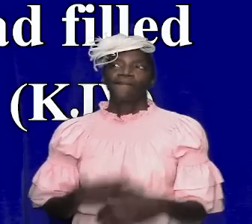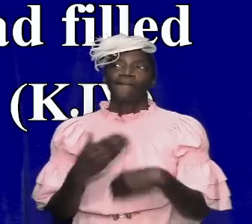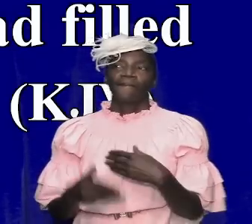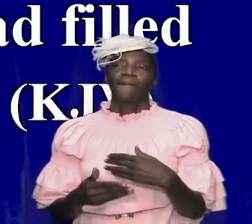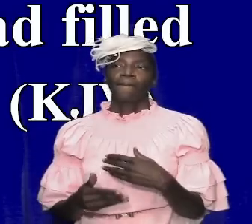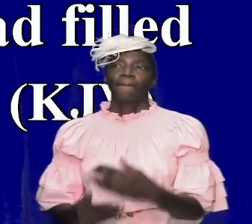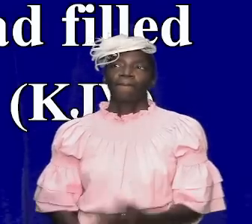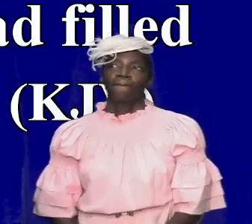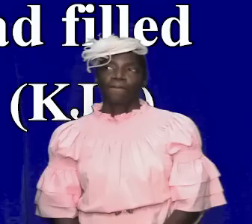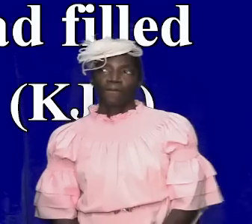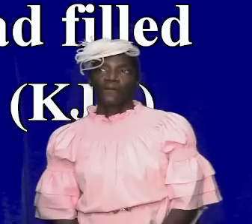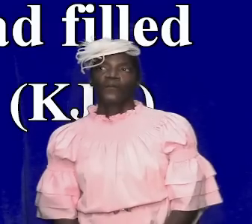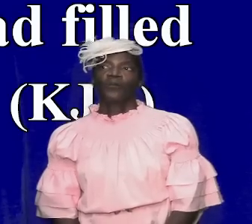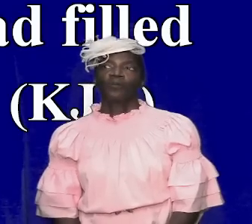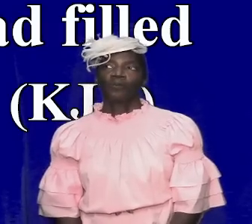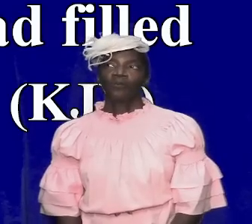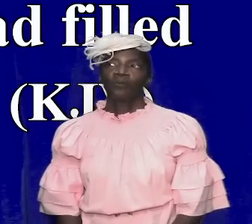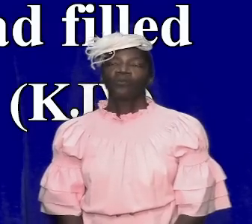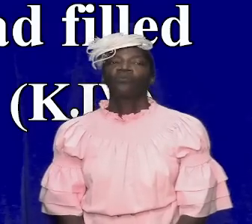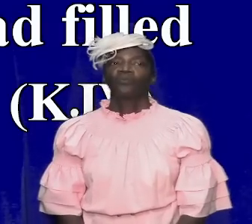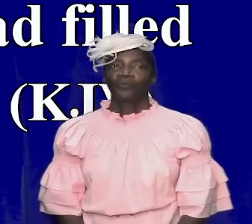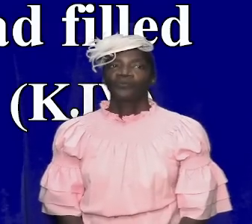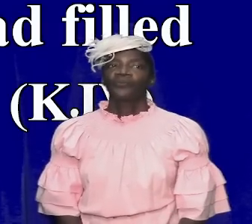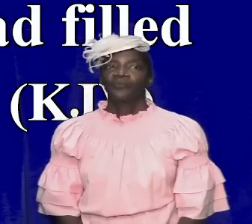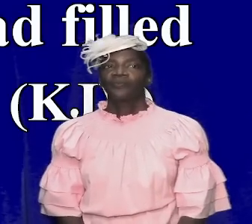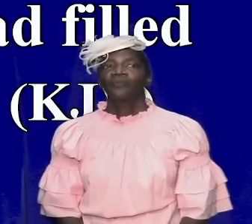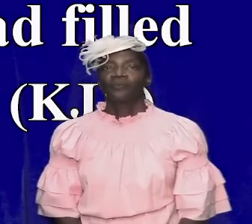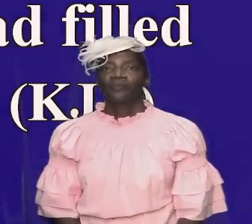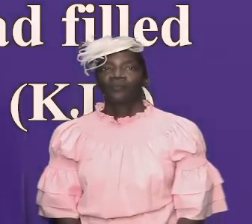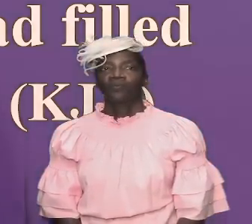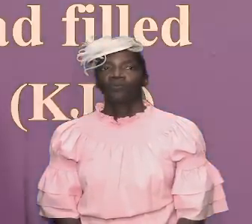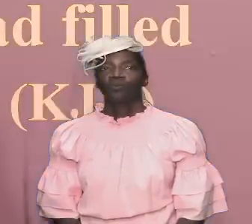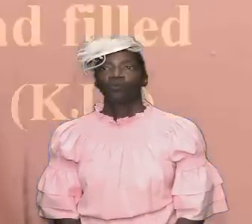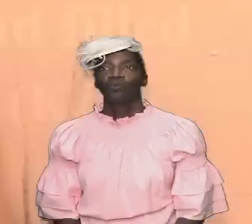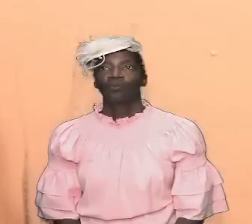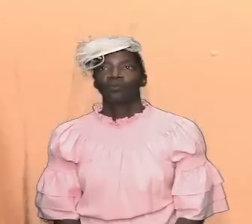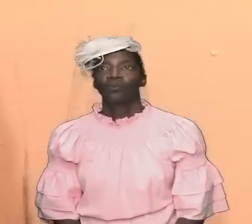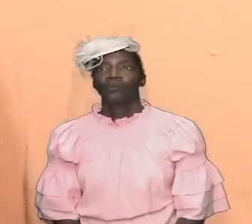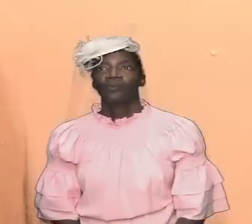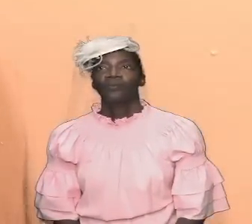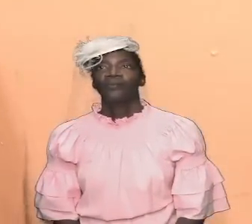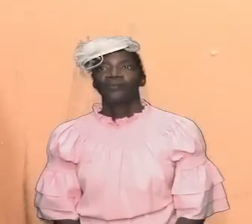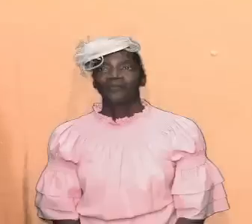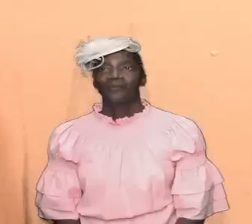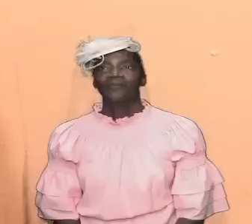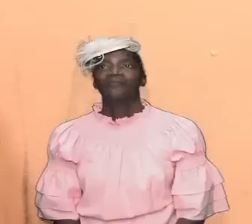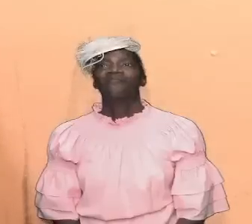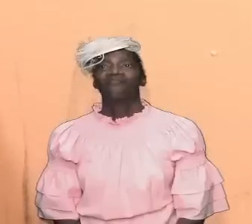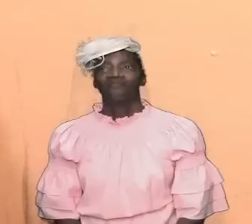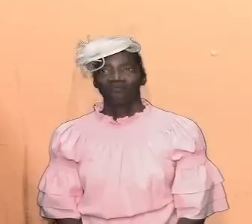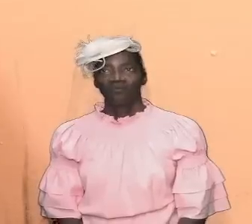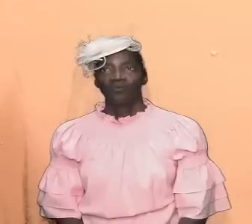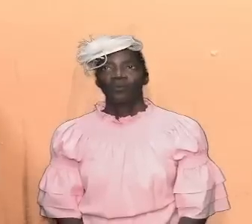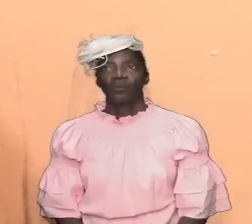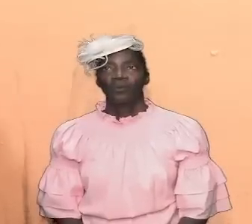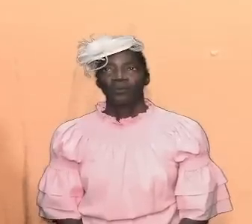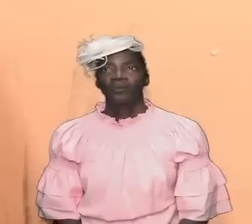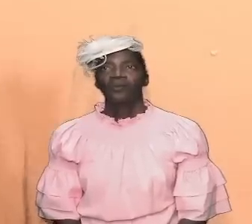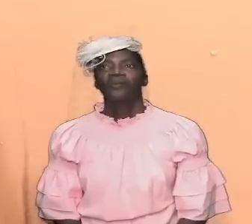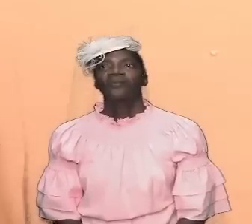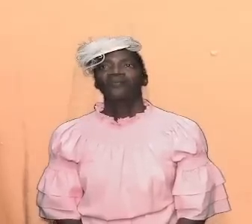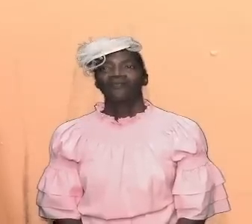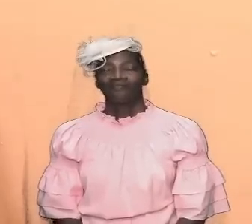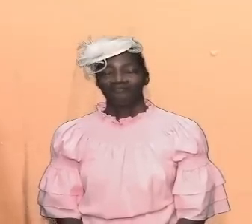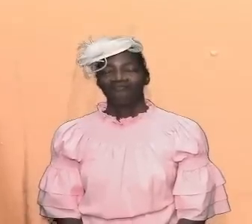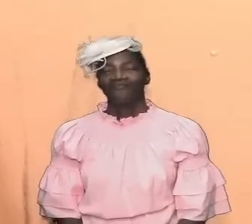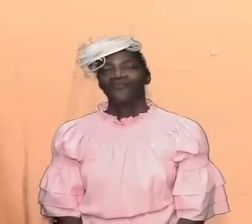tabernacle after this tabernacle and i think we are just about coming up to